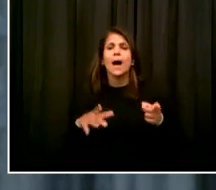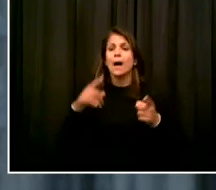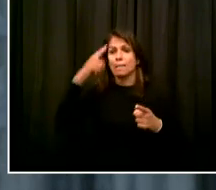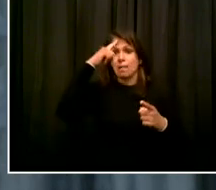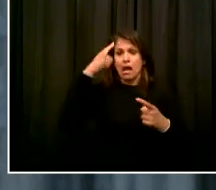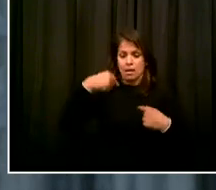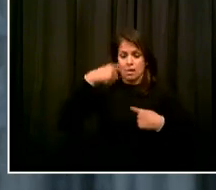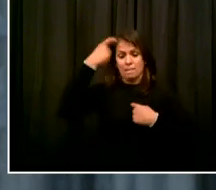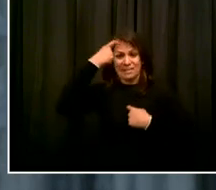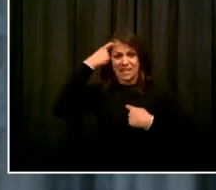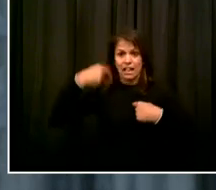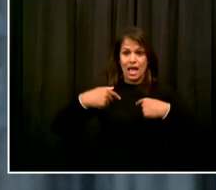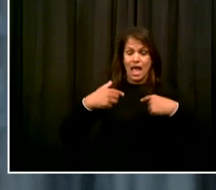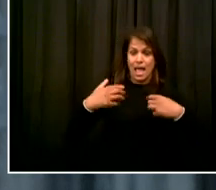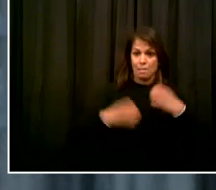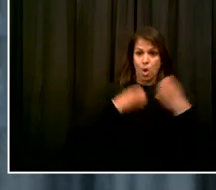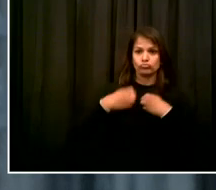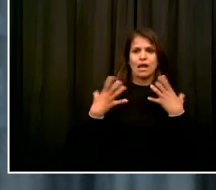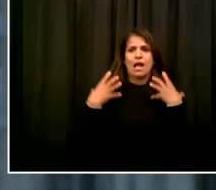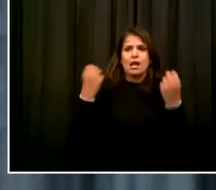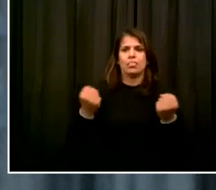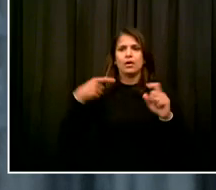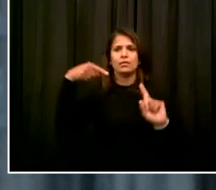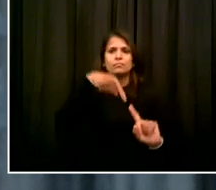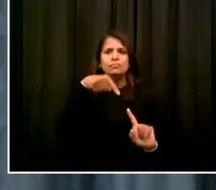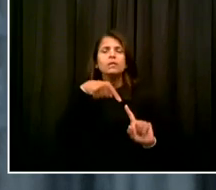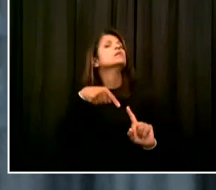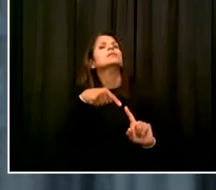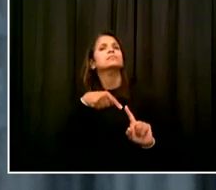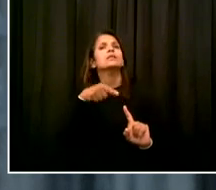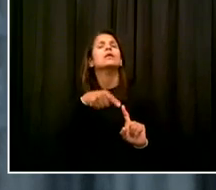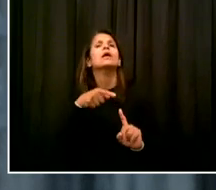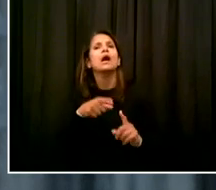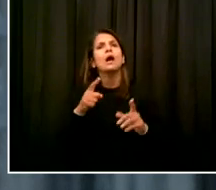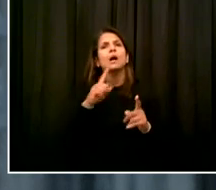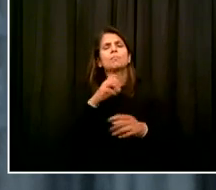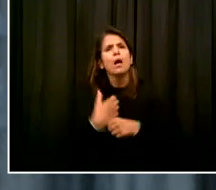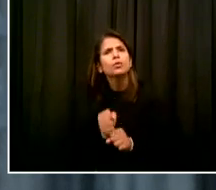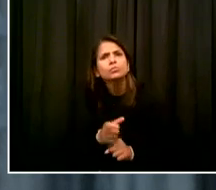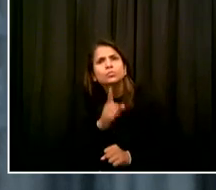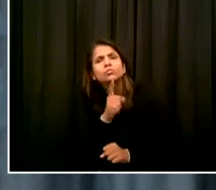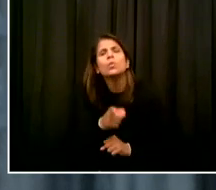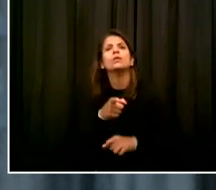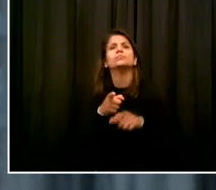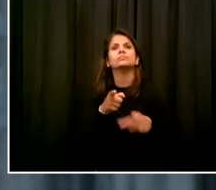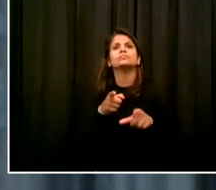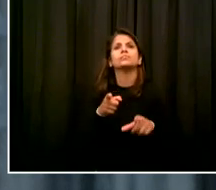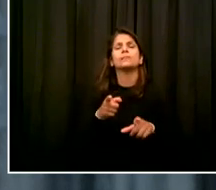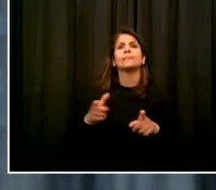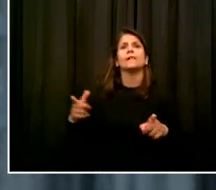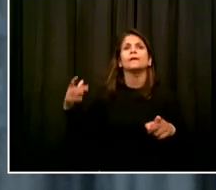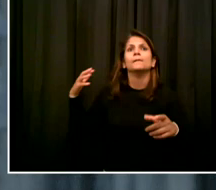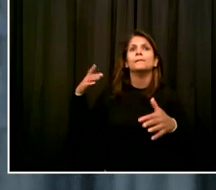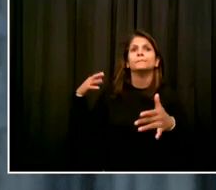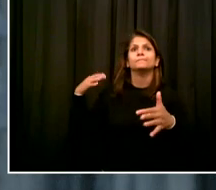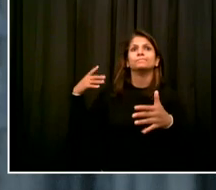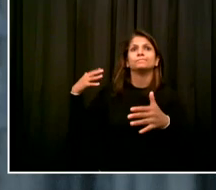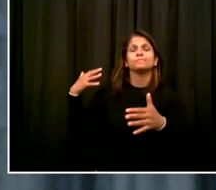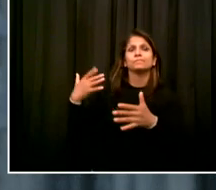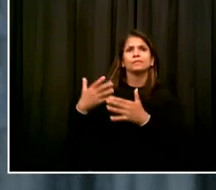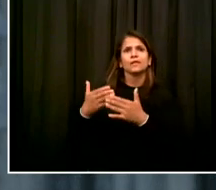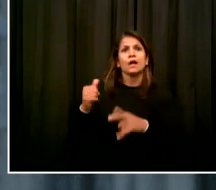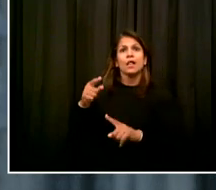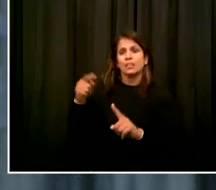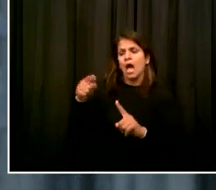help our children process what they've been through. As we've seen over and over again in this crisis, we are all in this